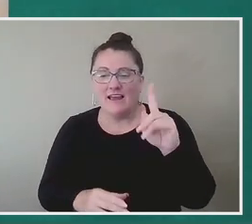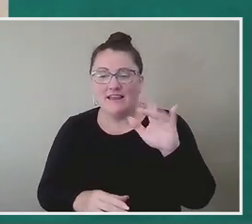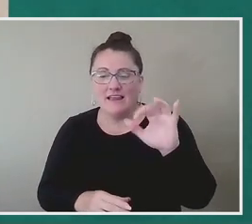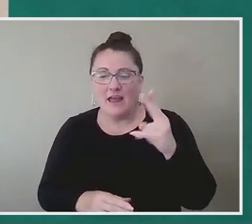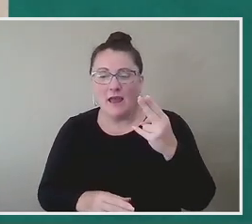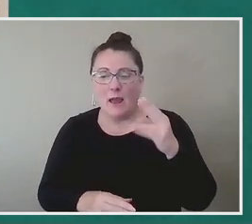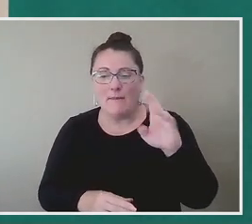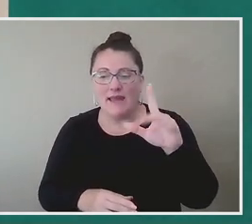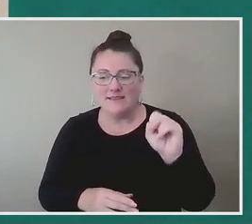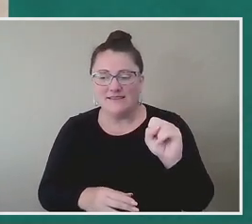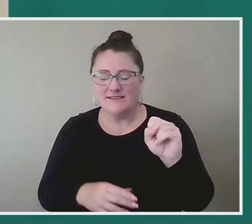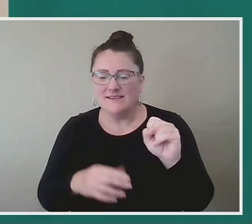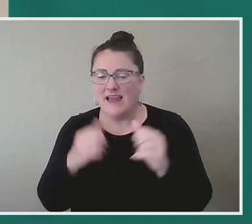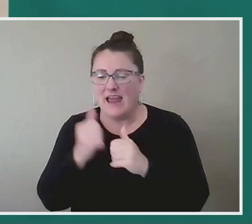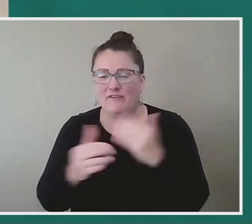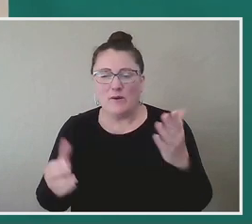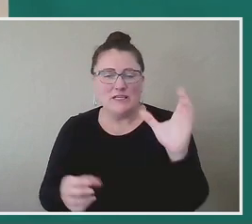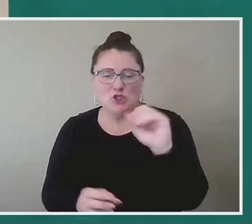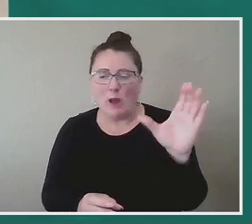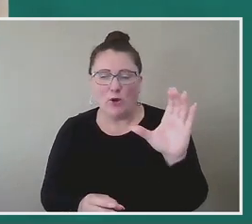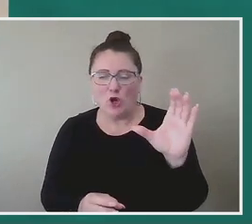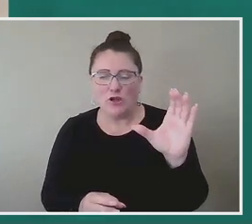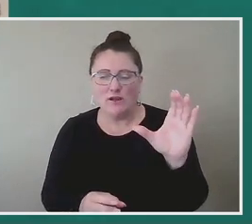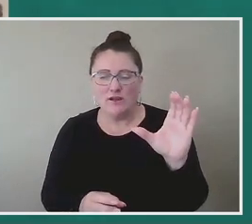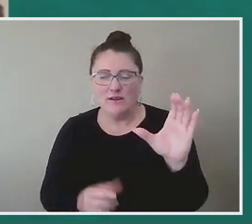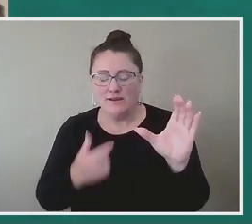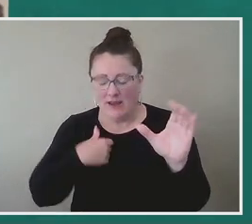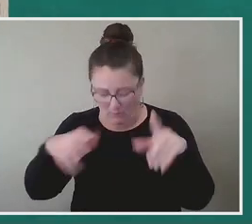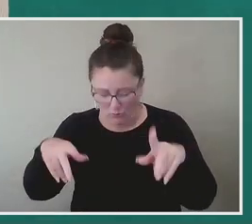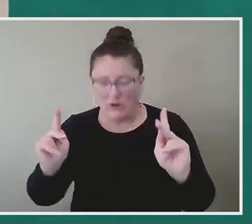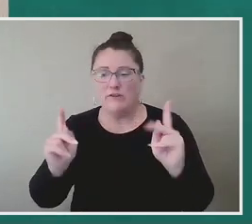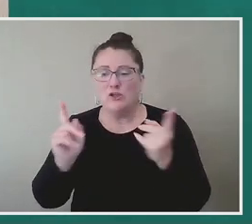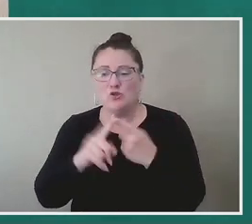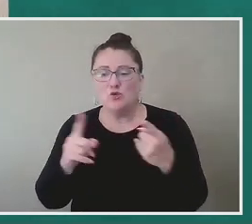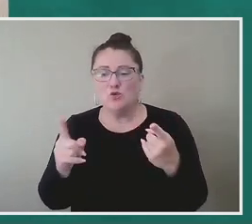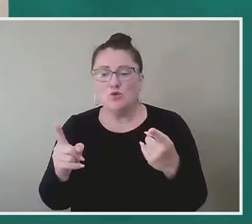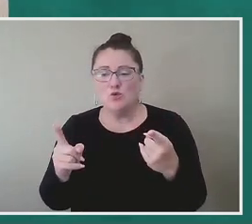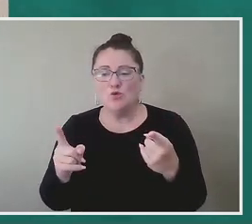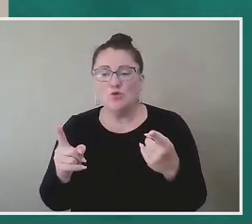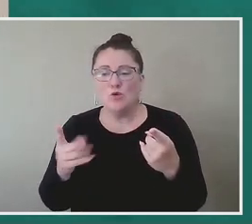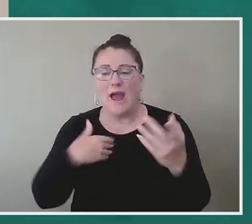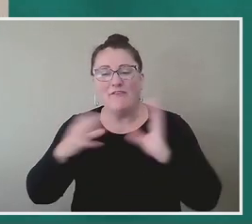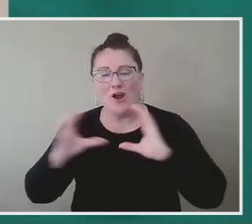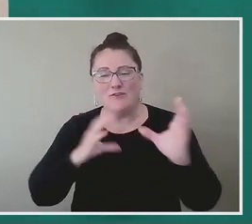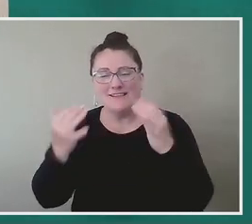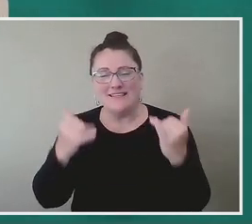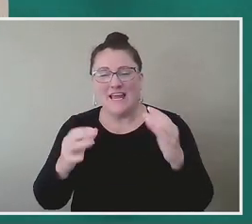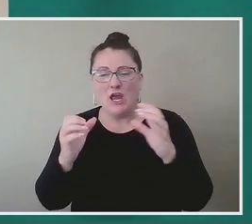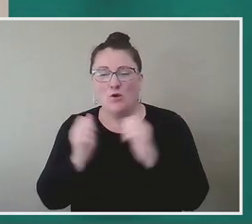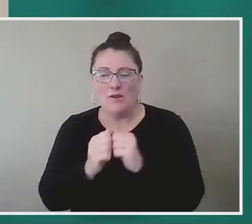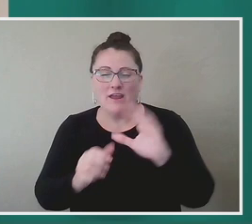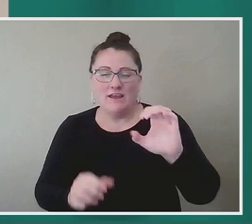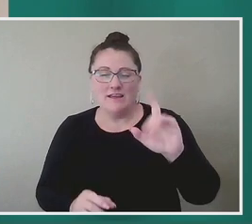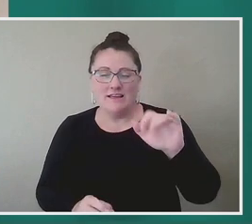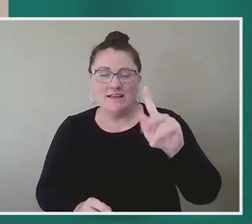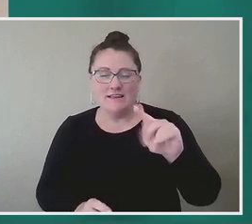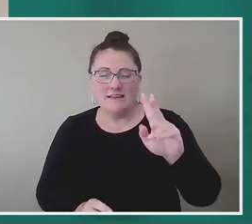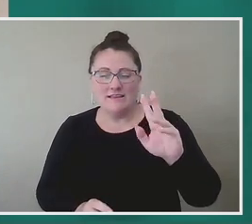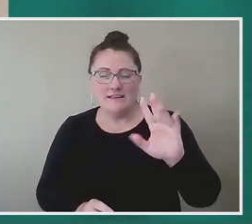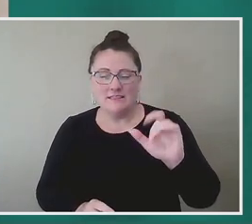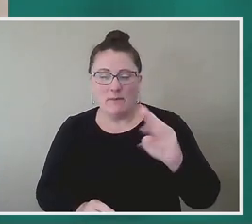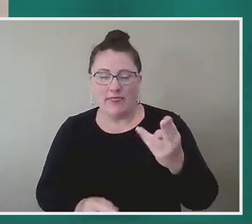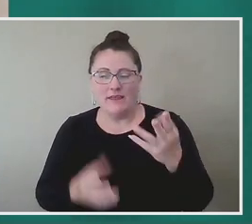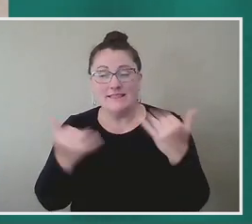else at Schomburg for giving me the privilege of being able to have this conversation with Clint Smith and be a part of the program today.